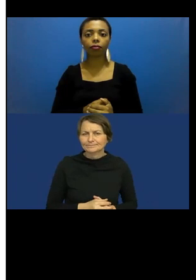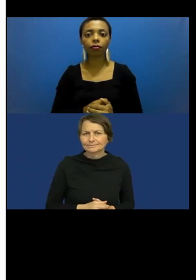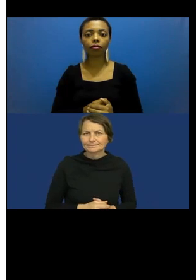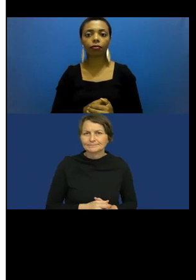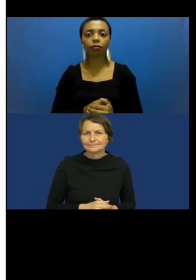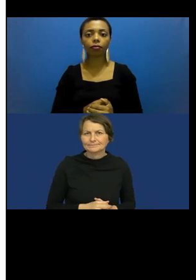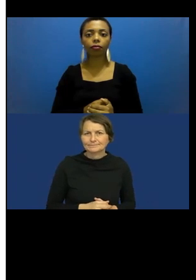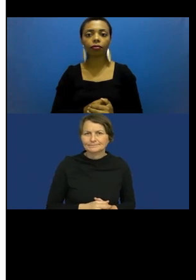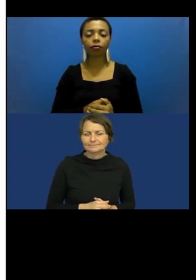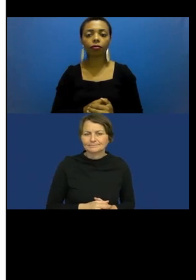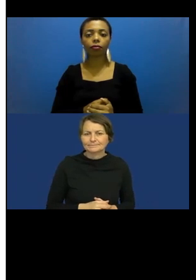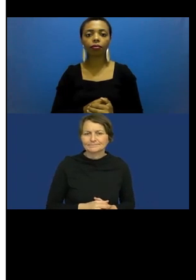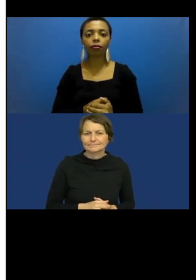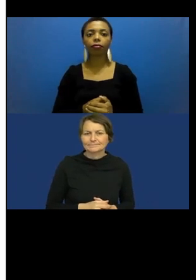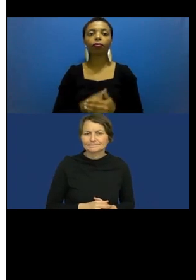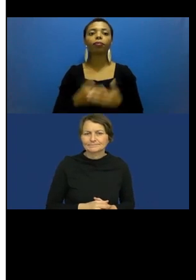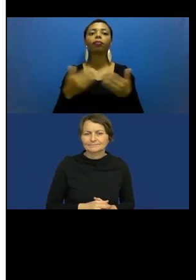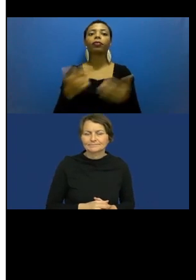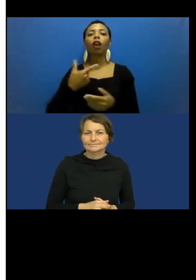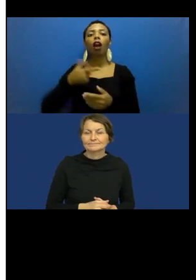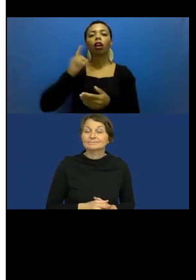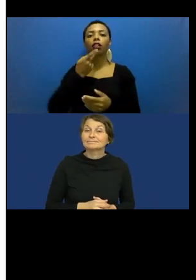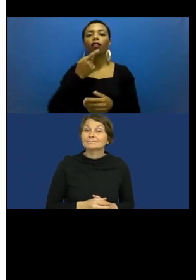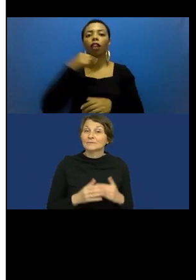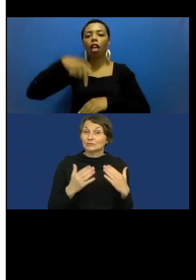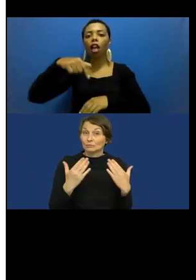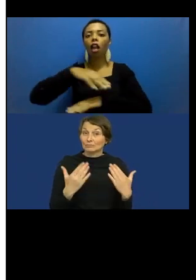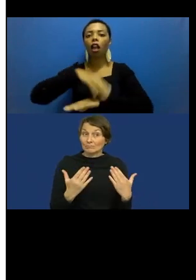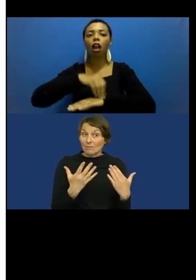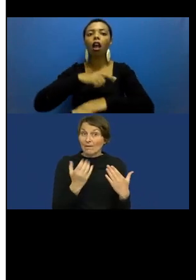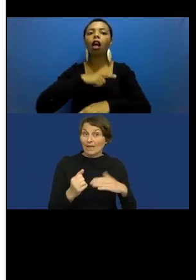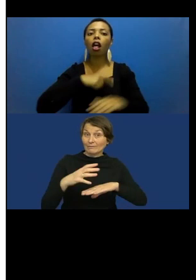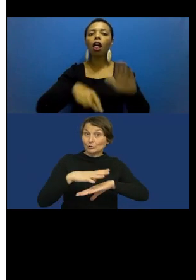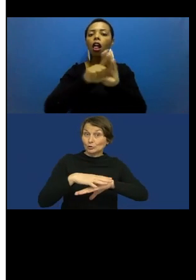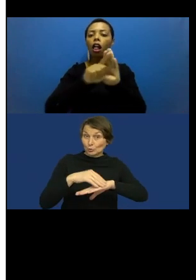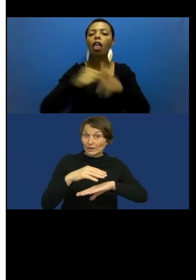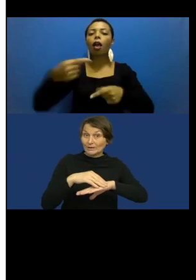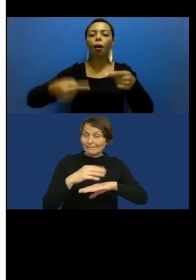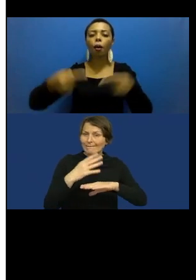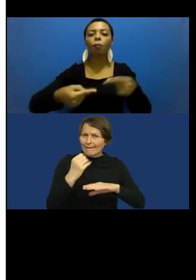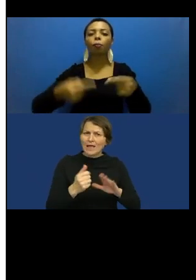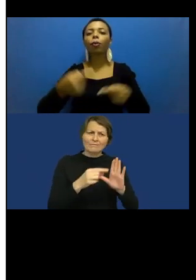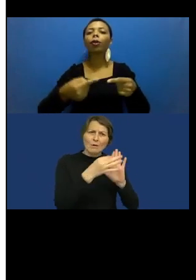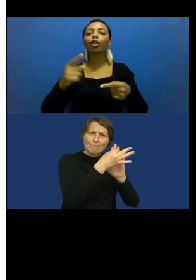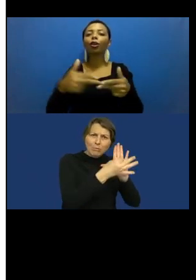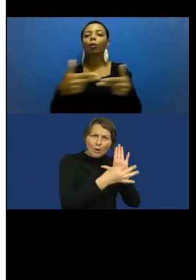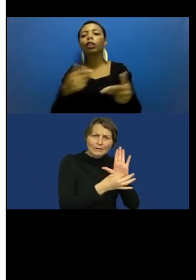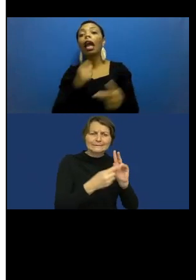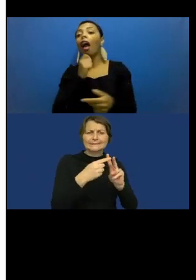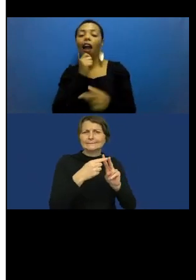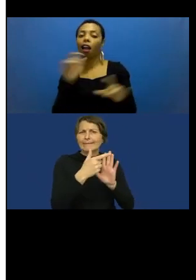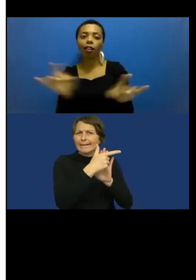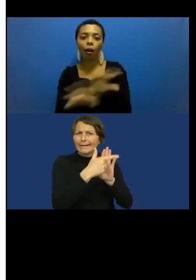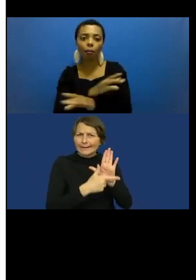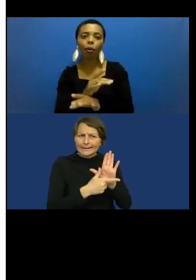And as said before, in Sweden today, there is legislation and policies that are in place or under development with regard to